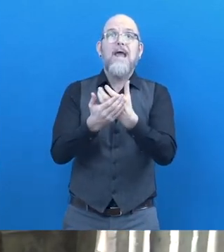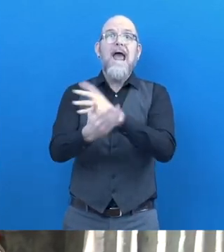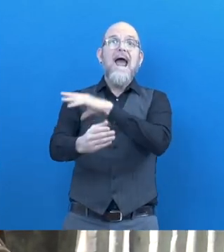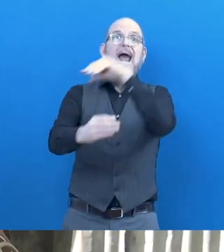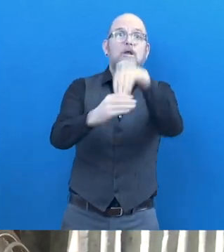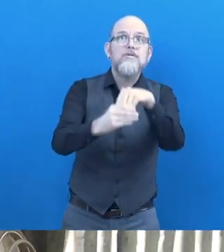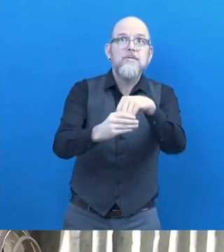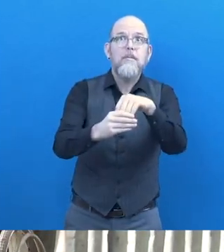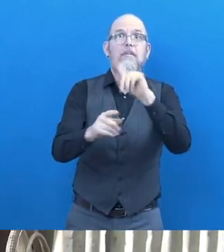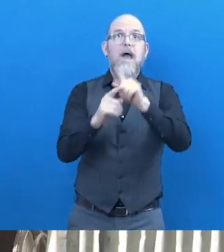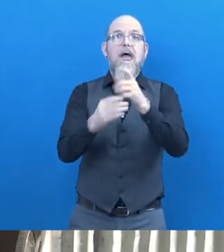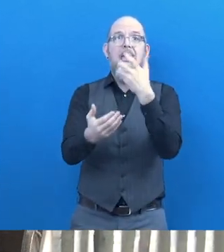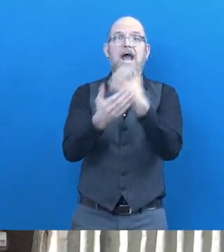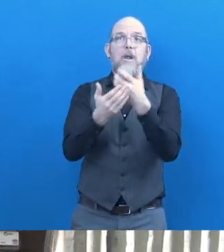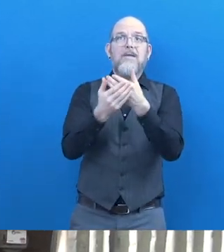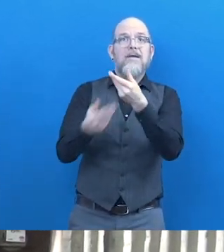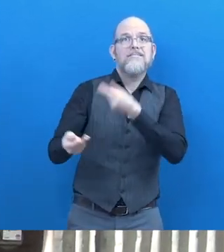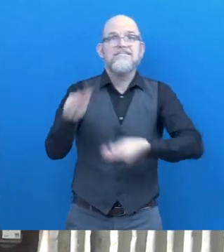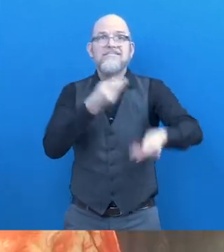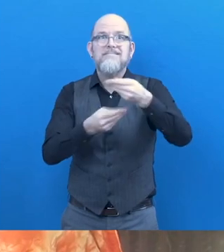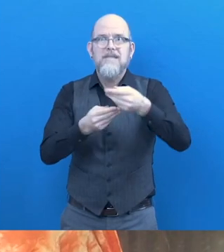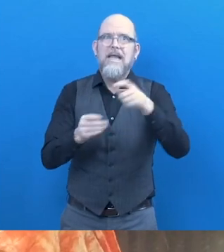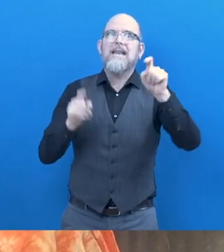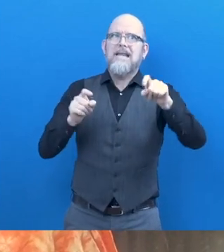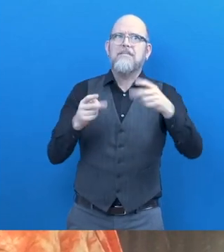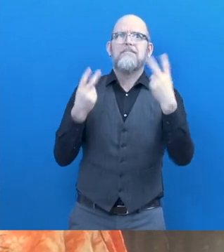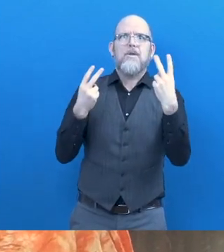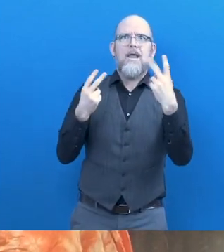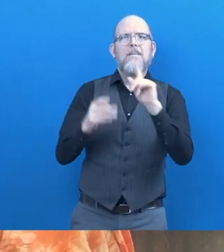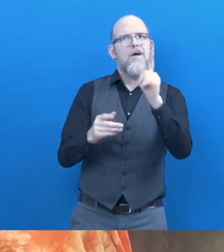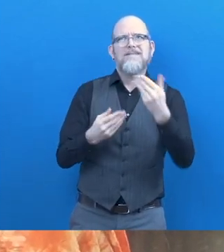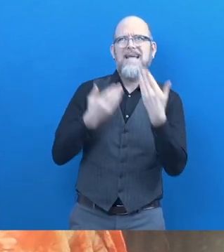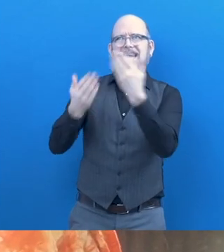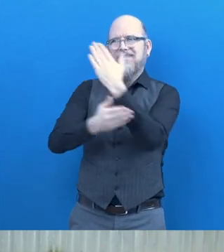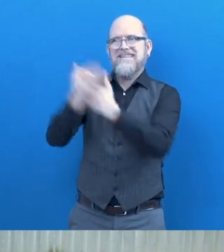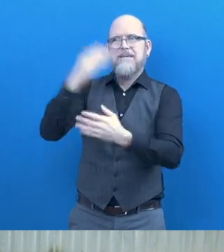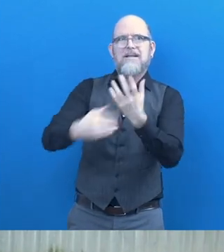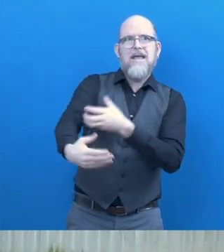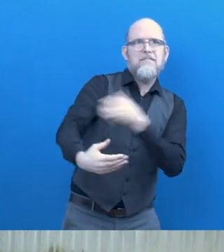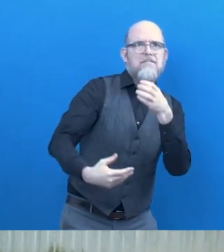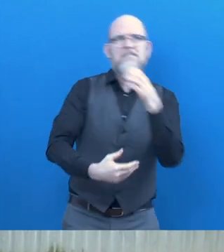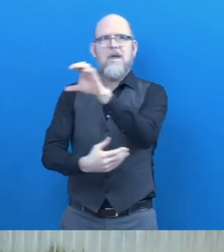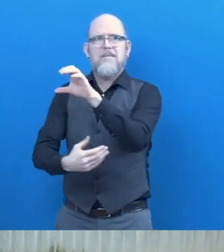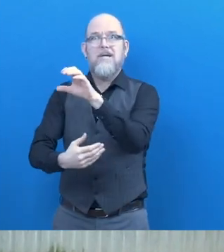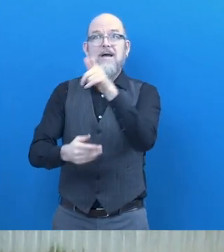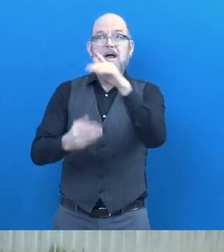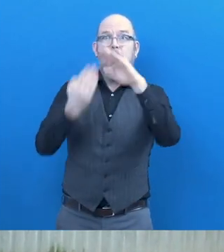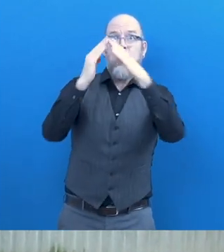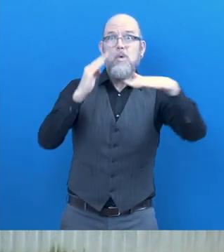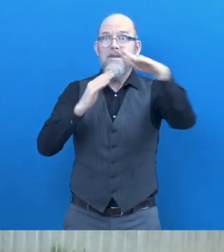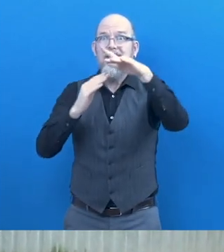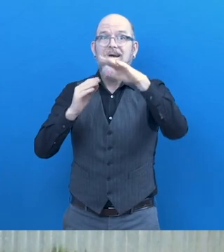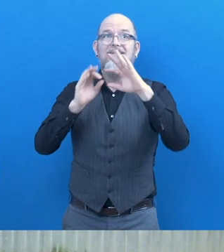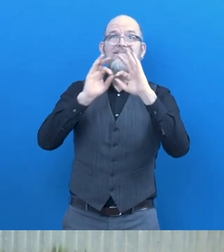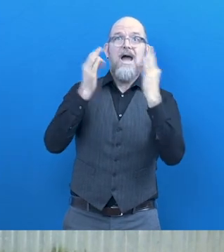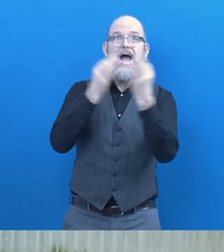disabilities. So if they are economically empowered, that means their dignity increases in the society, in the family and everywhere.